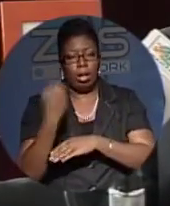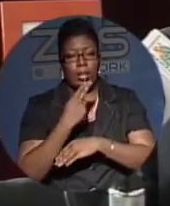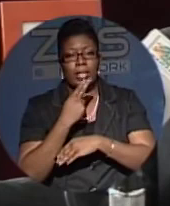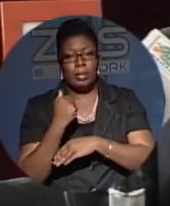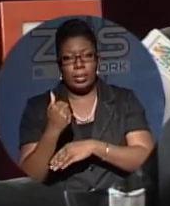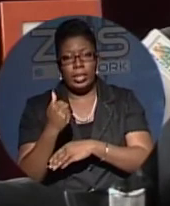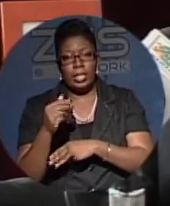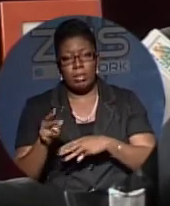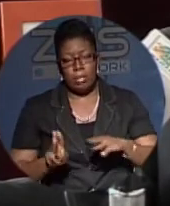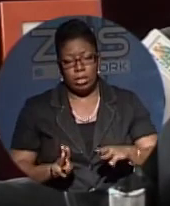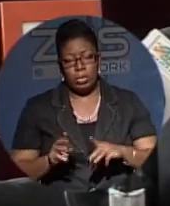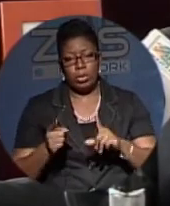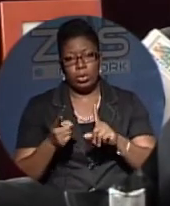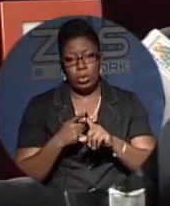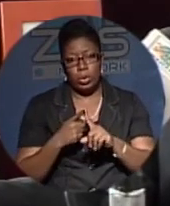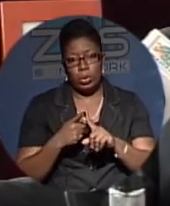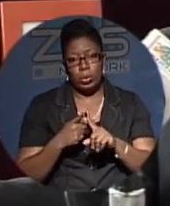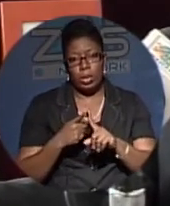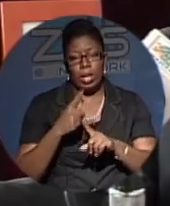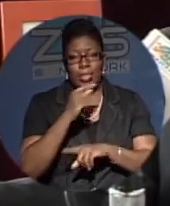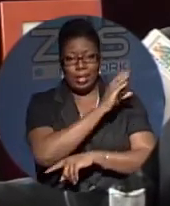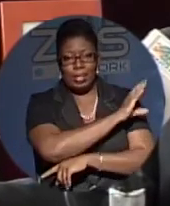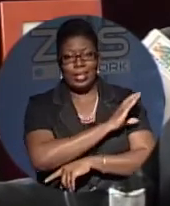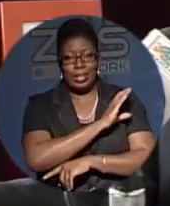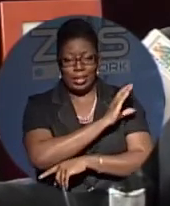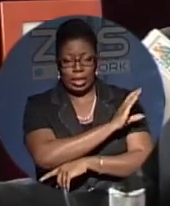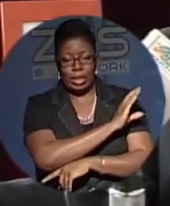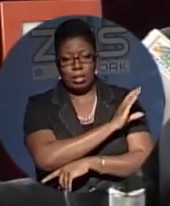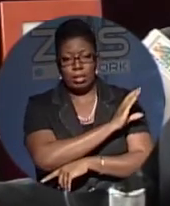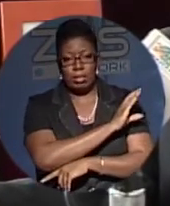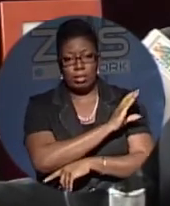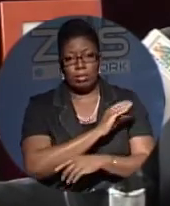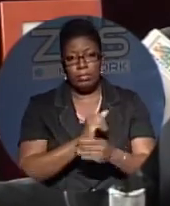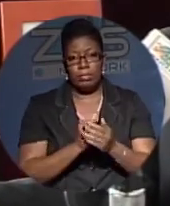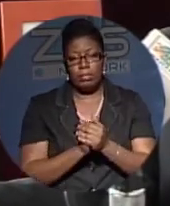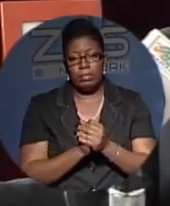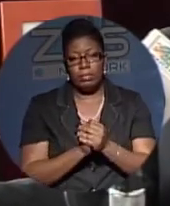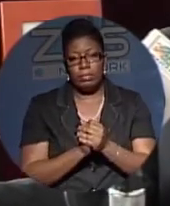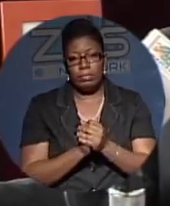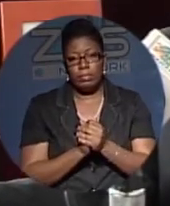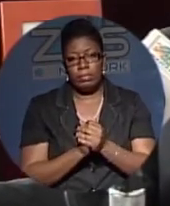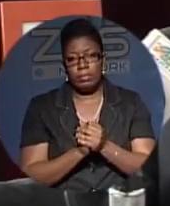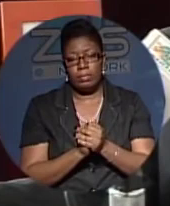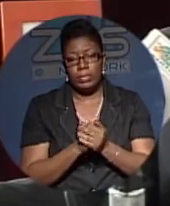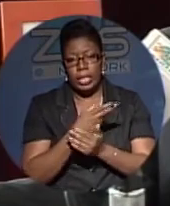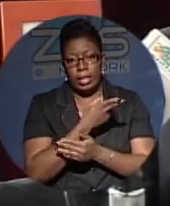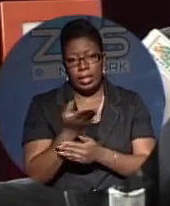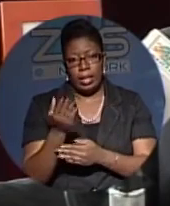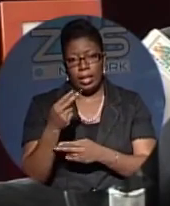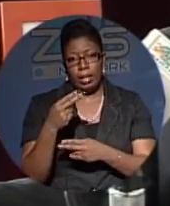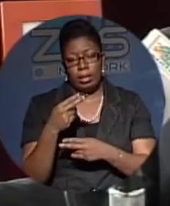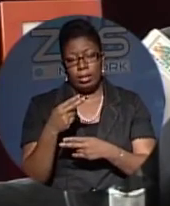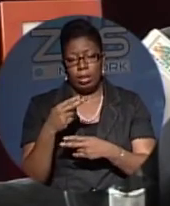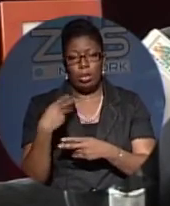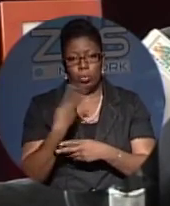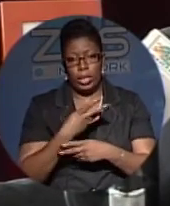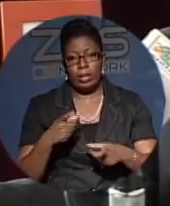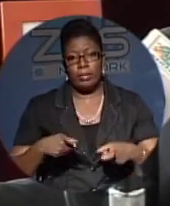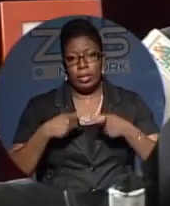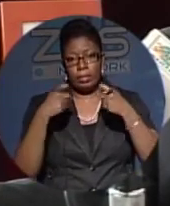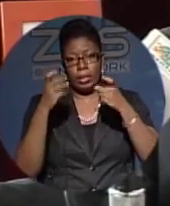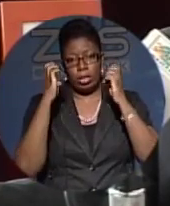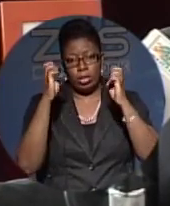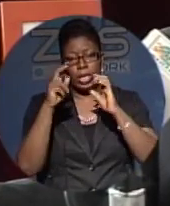to the polyclinics. Well, not just the polyclinics, but actually our clinics in general. They have, we've provided education,